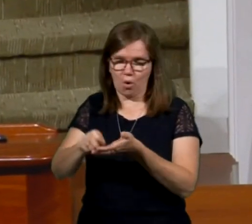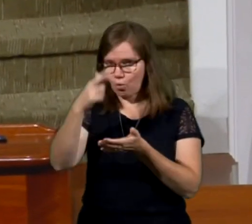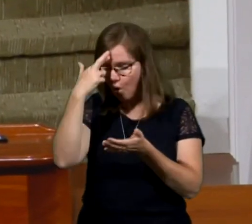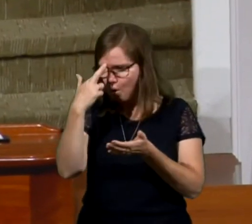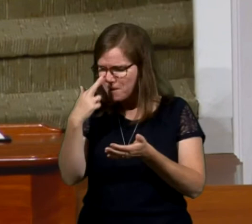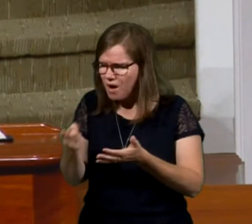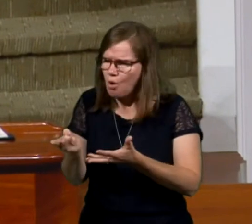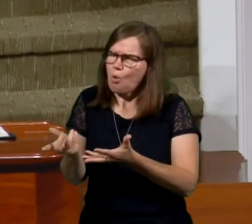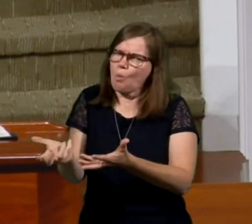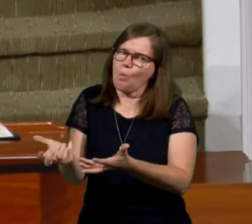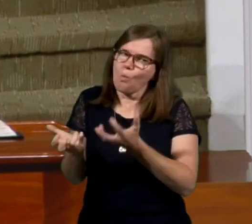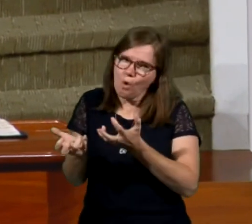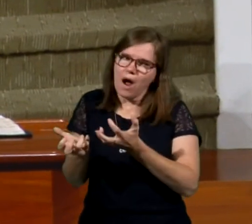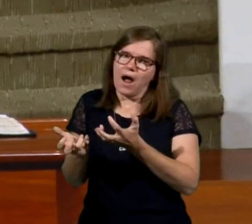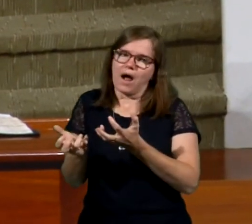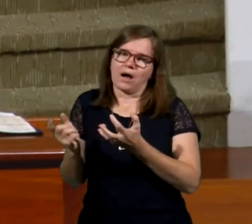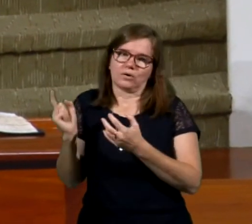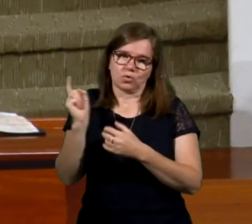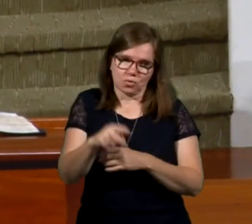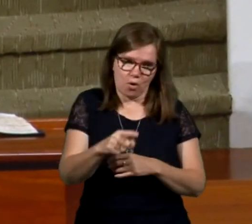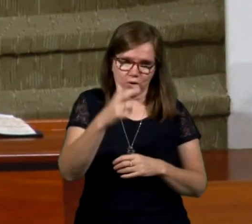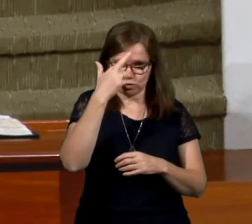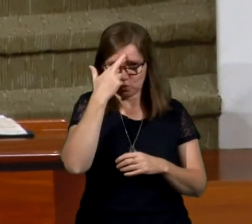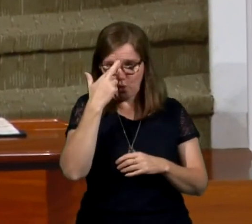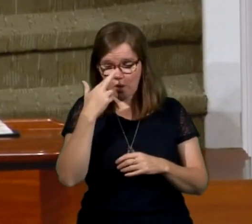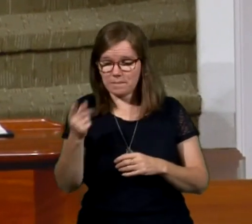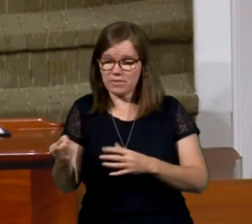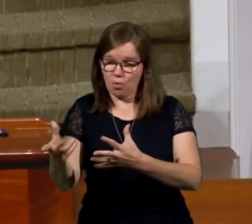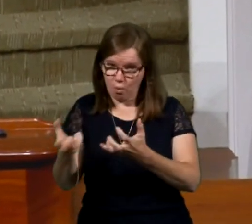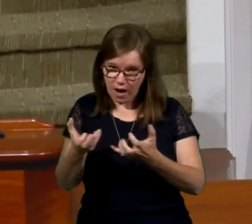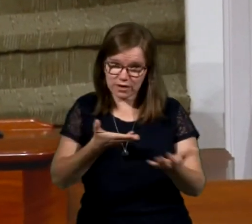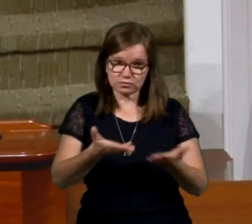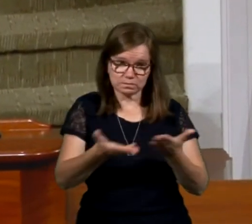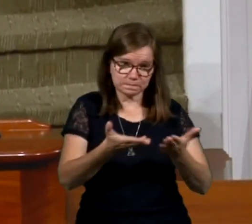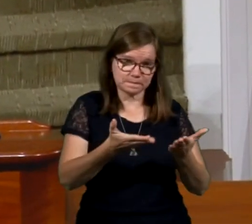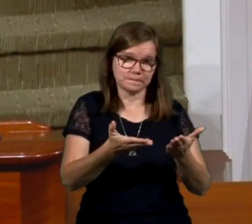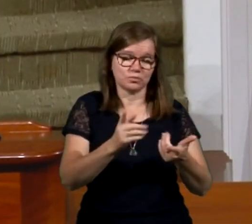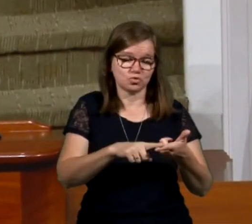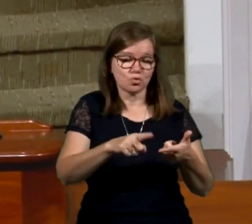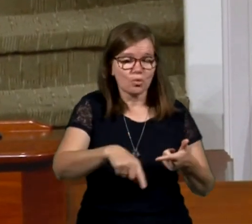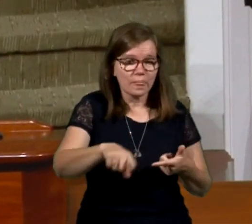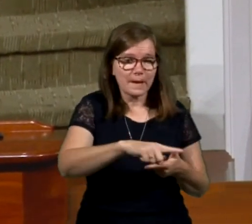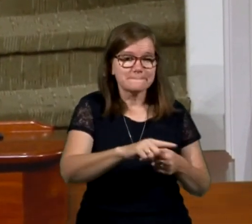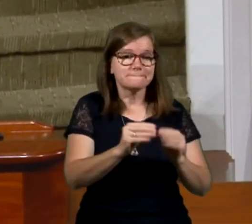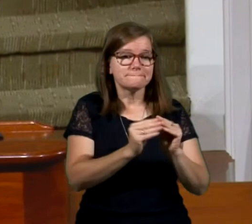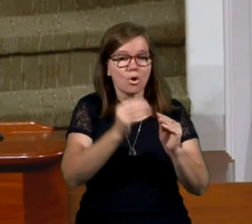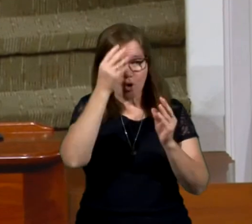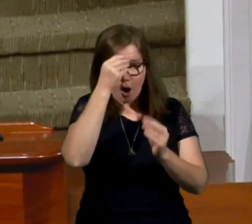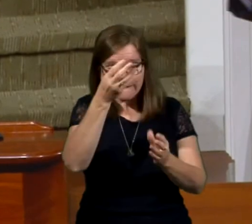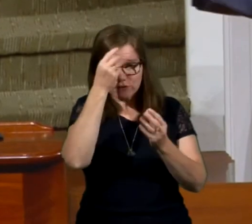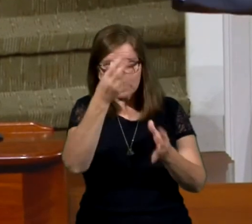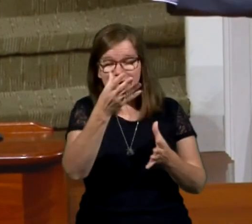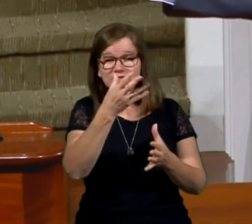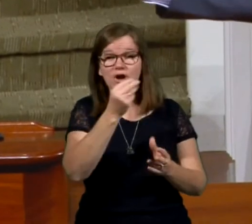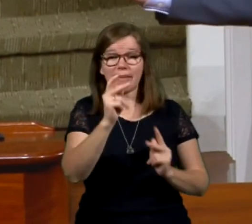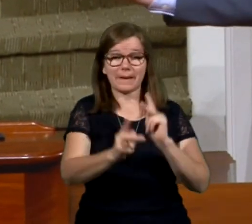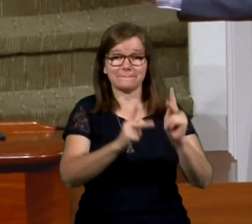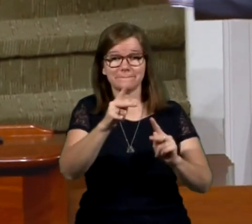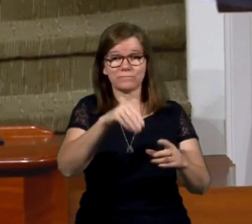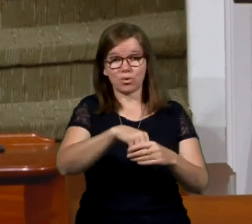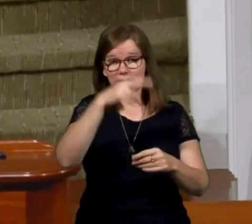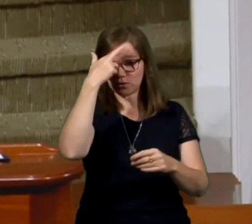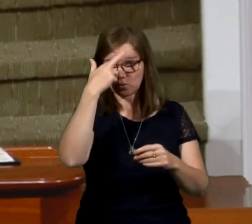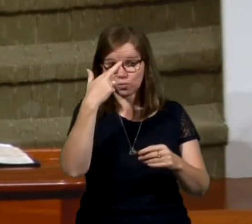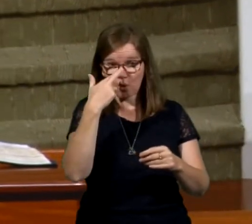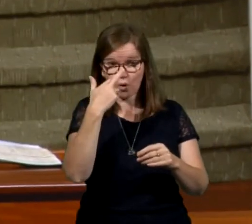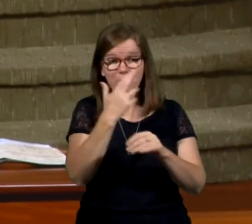he wanted to get to Rome. He wanted to minister to them. He wanted to impart to them more information. And the people in Rome had